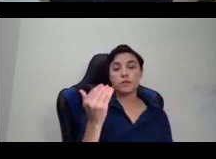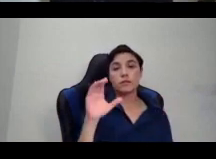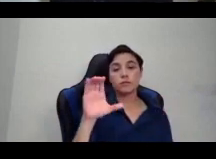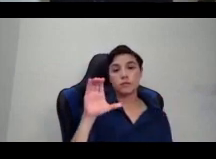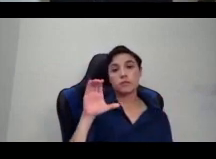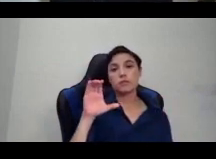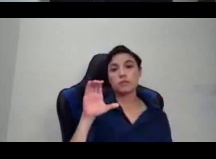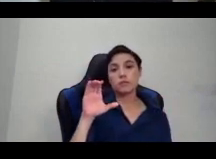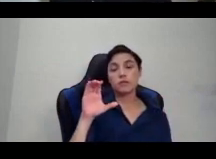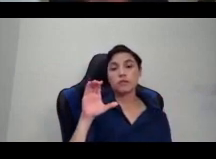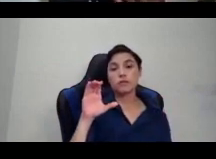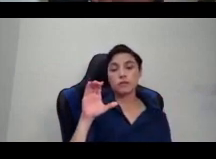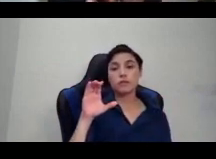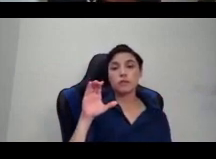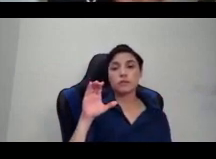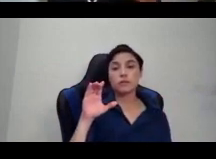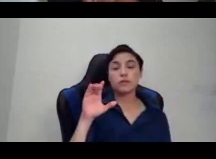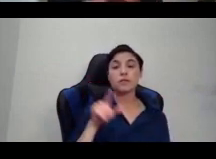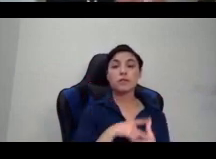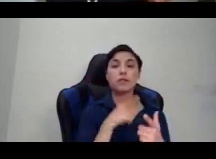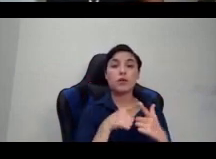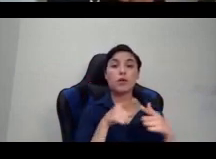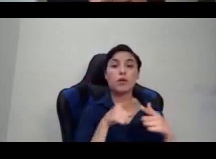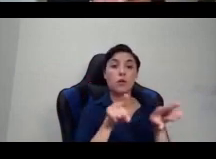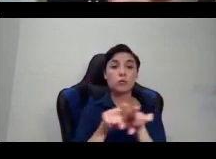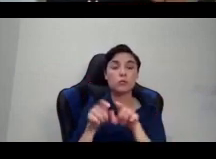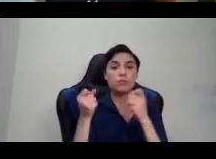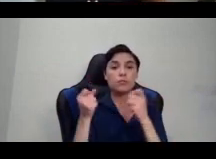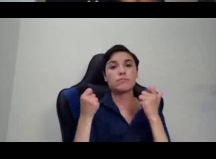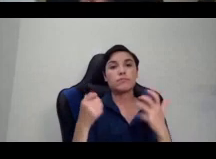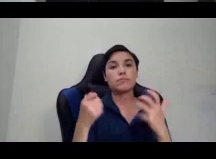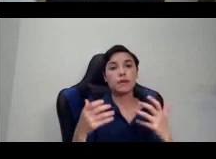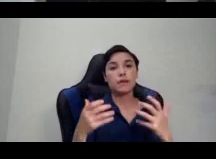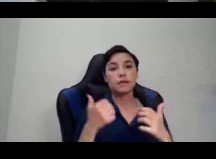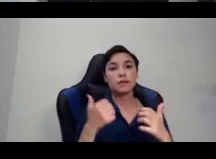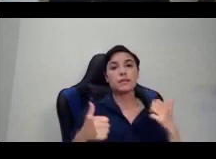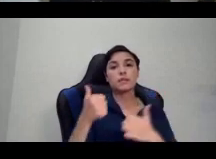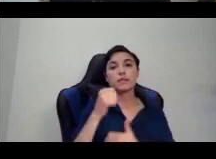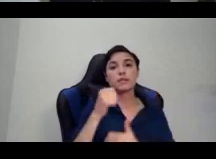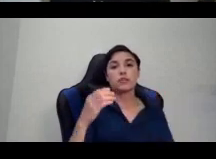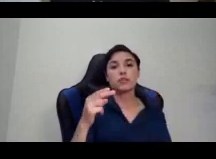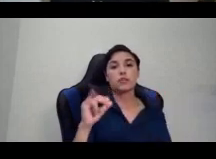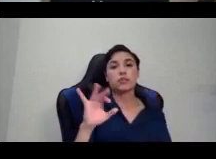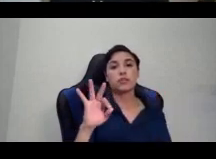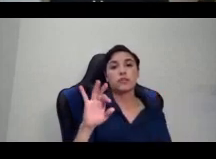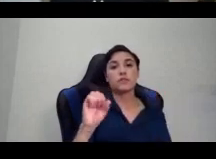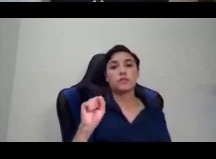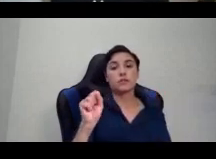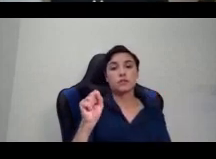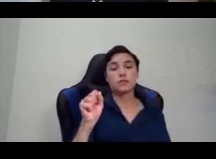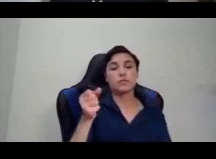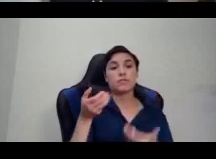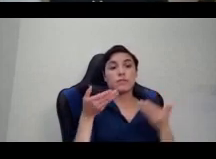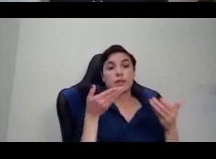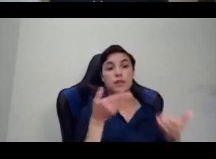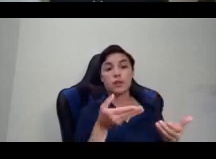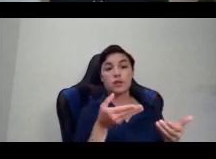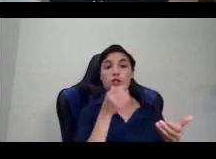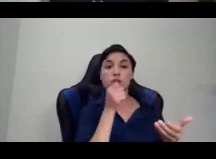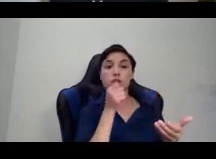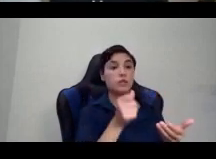many chiefs of that area would not go to war or make any important political decisions without